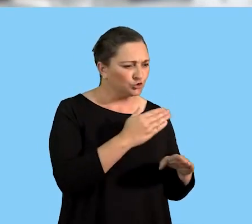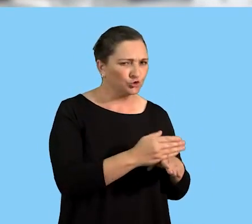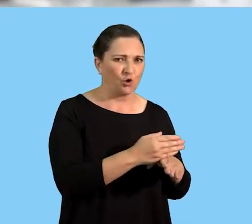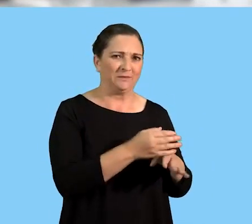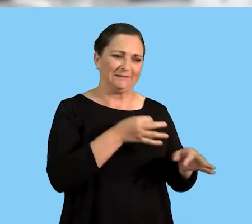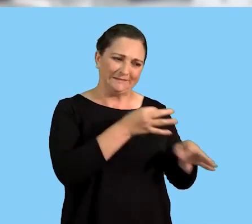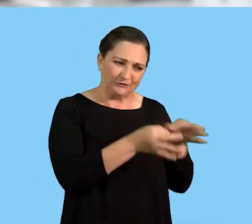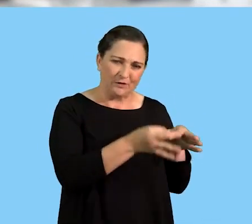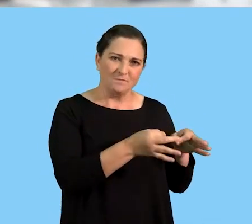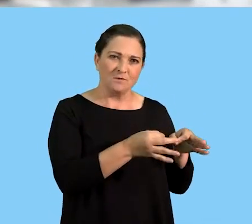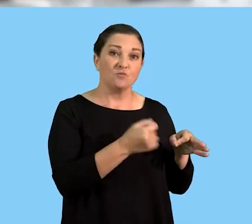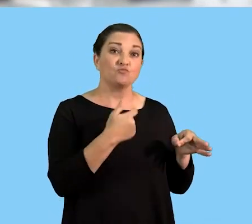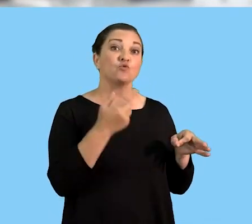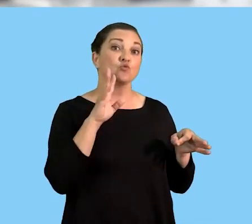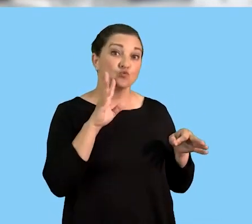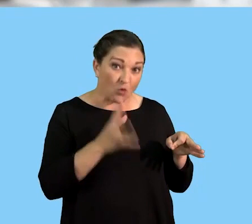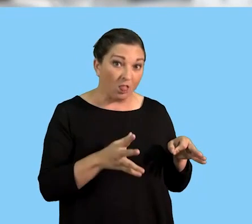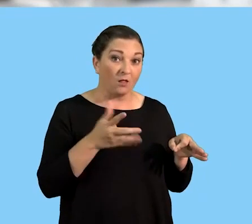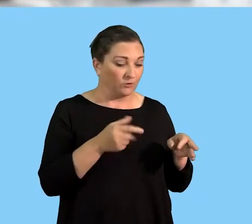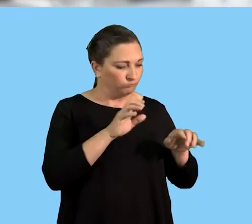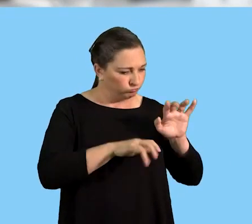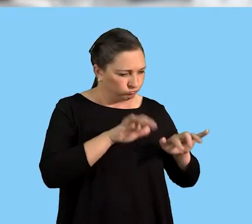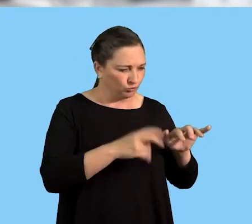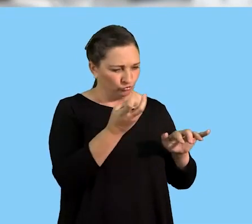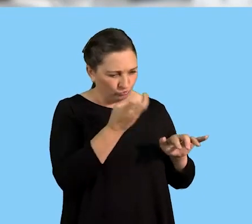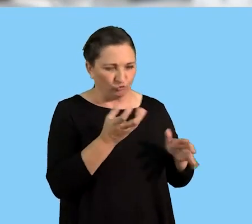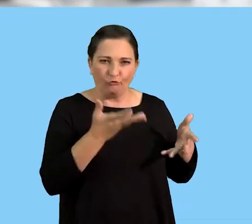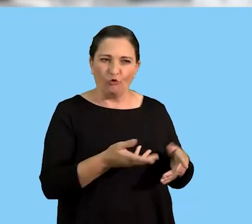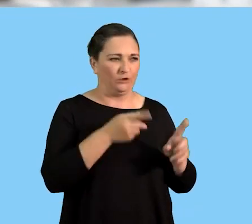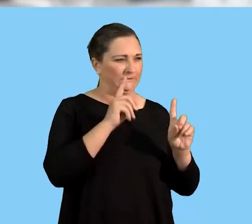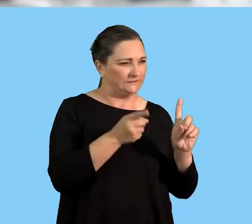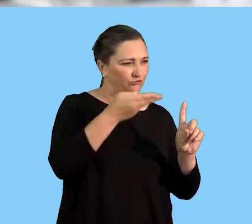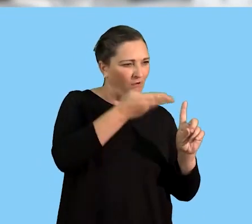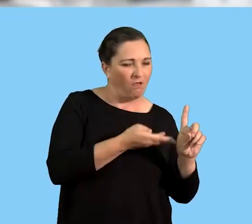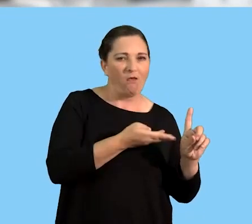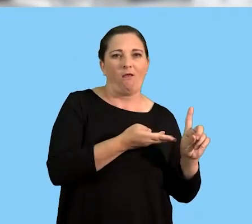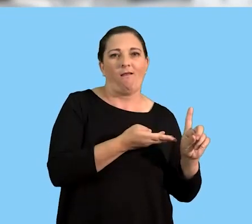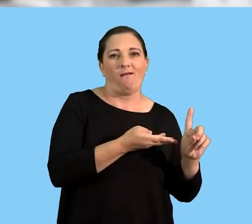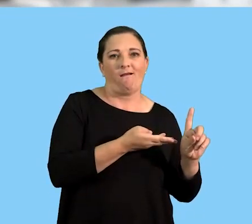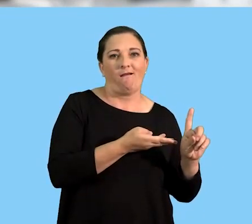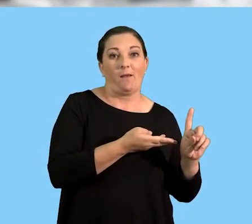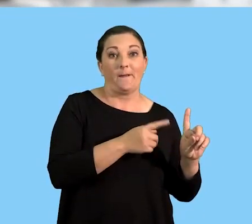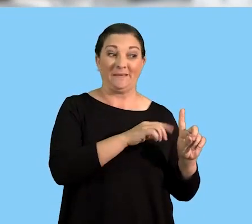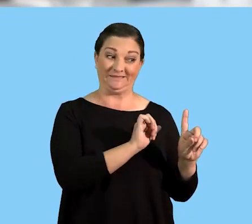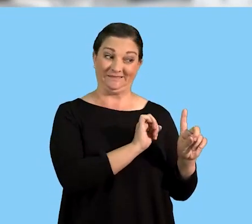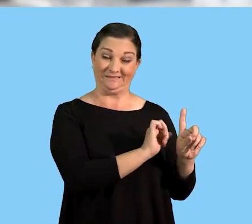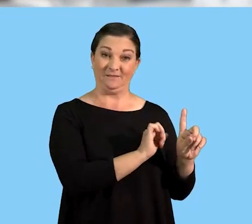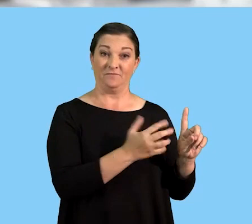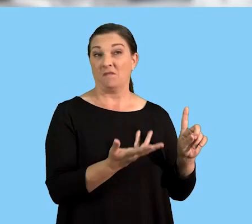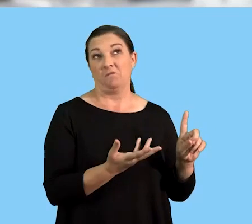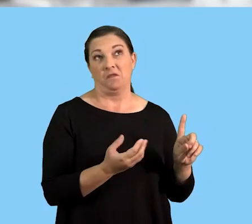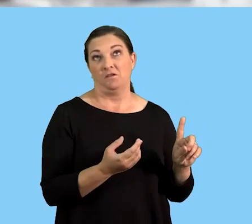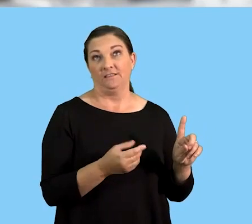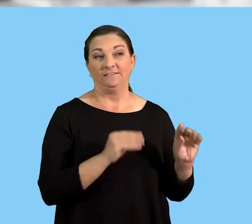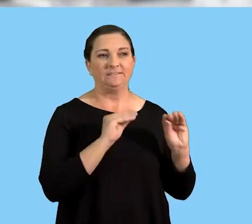for a teacher on the job description, we are going to write that we are looking for a teacher and